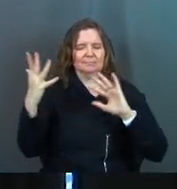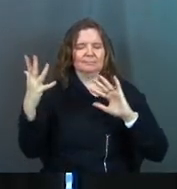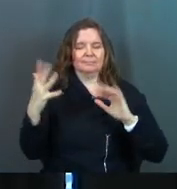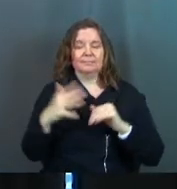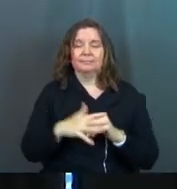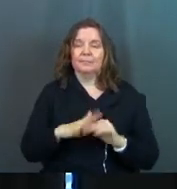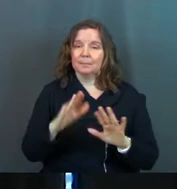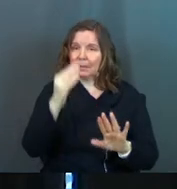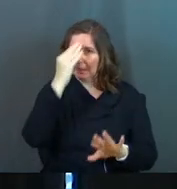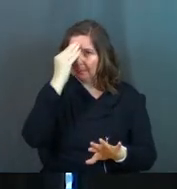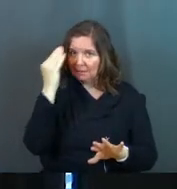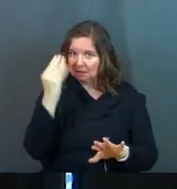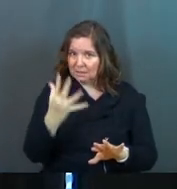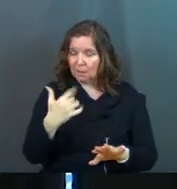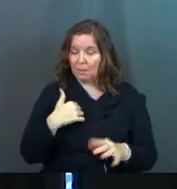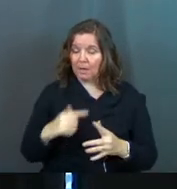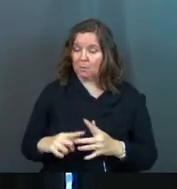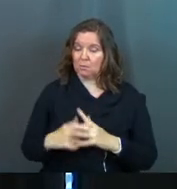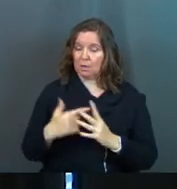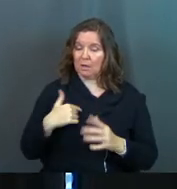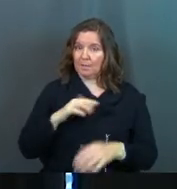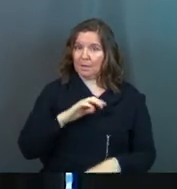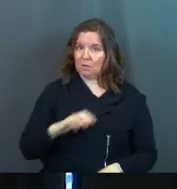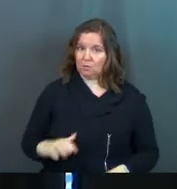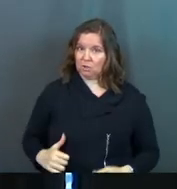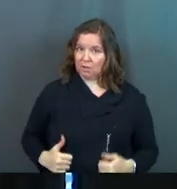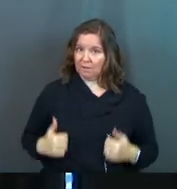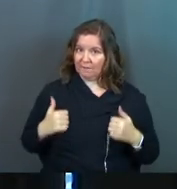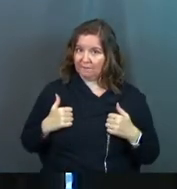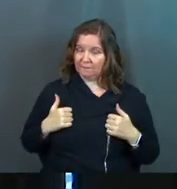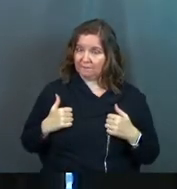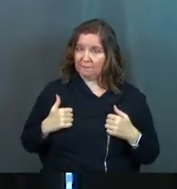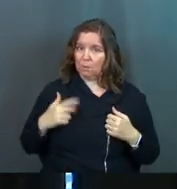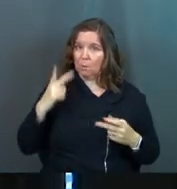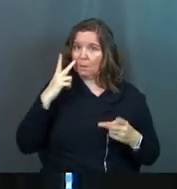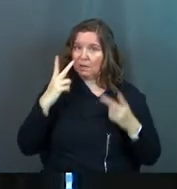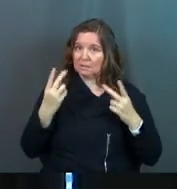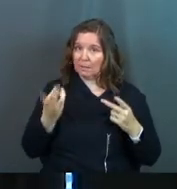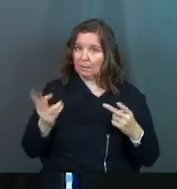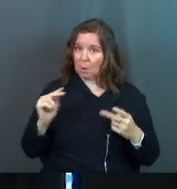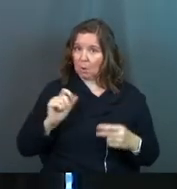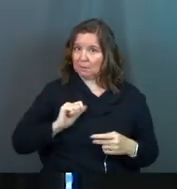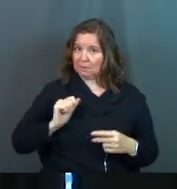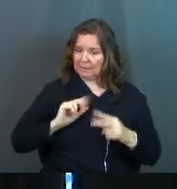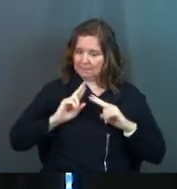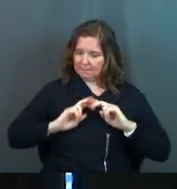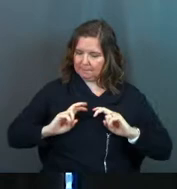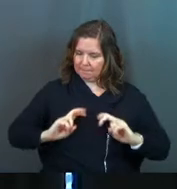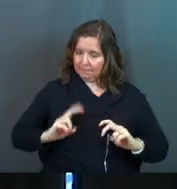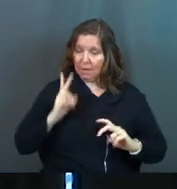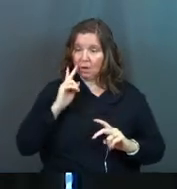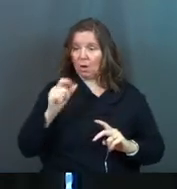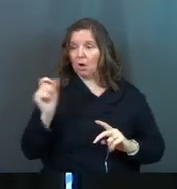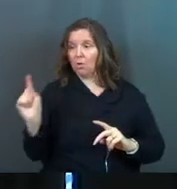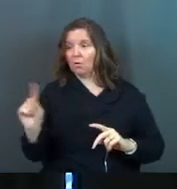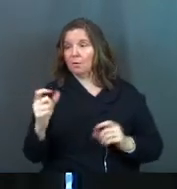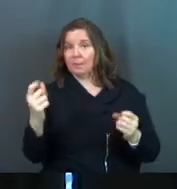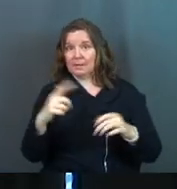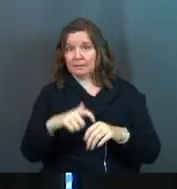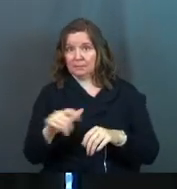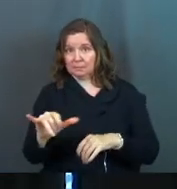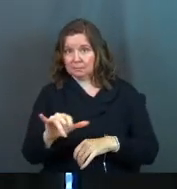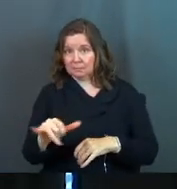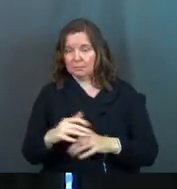And let me tell you, when I was starting out in my Christian life, what I saw in my own self and I saw in others around me a lot of times